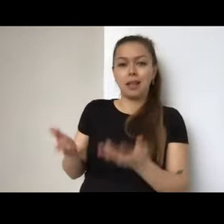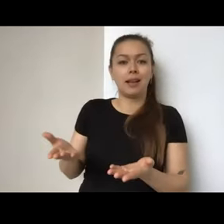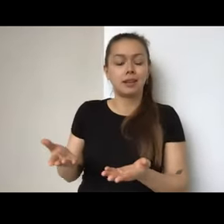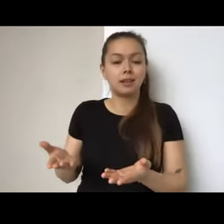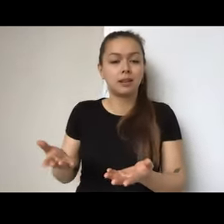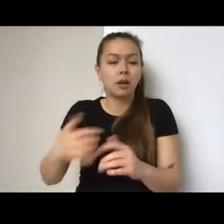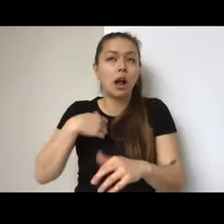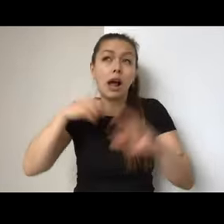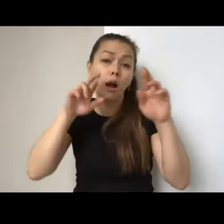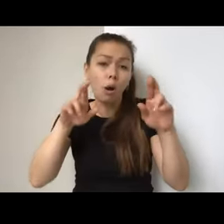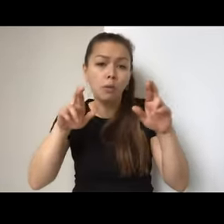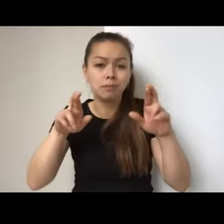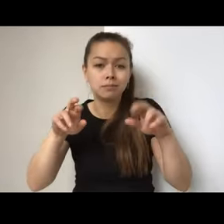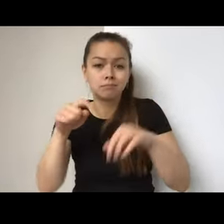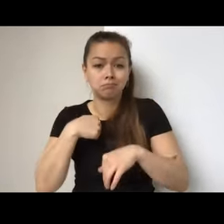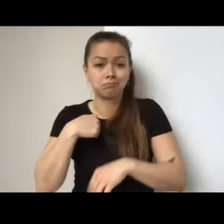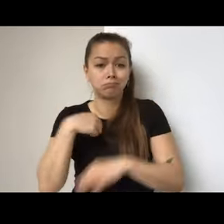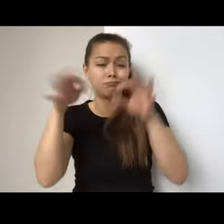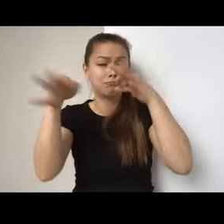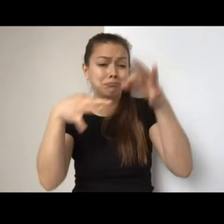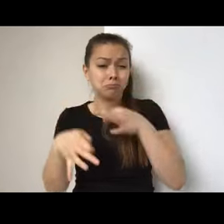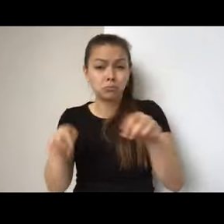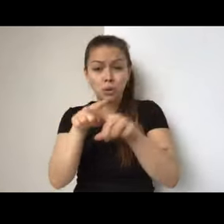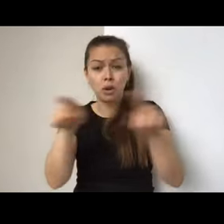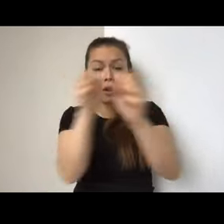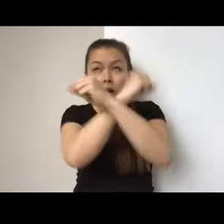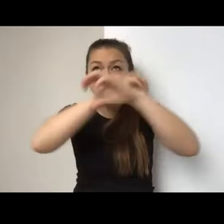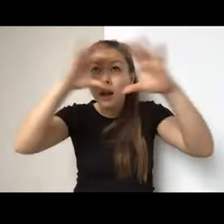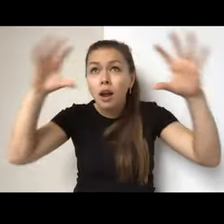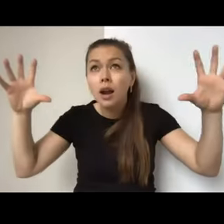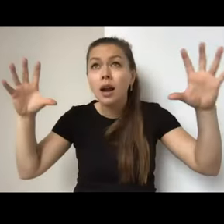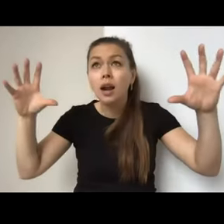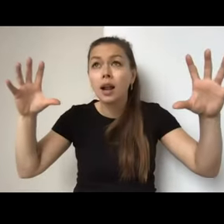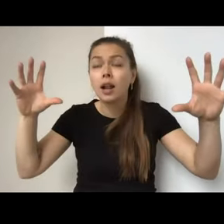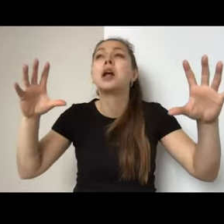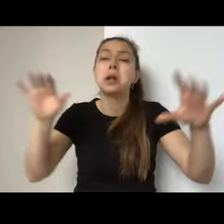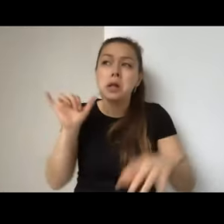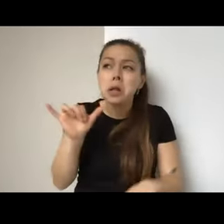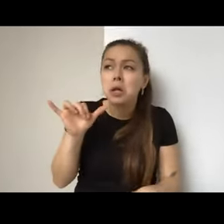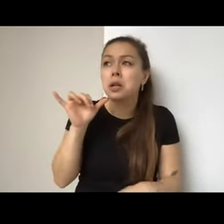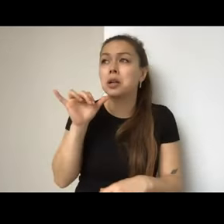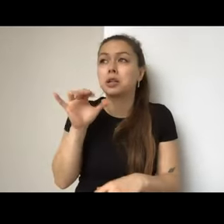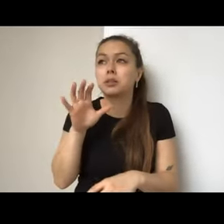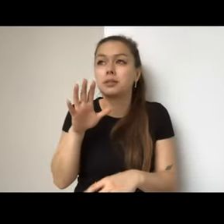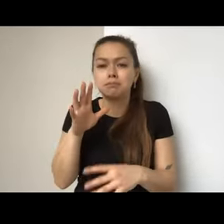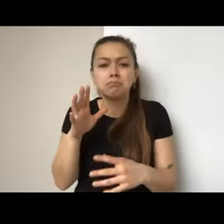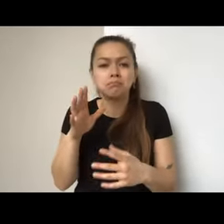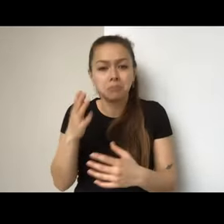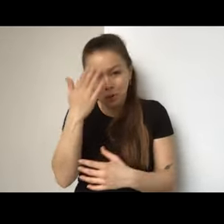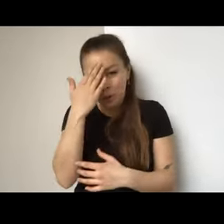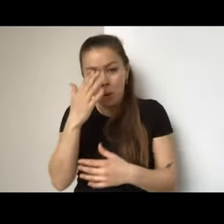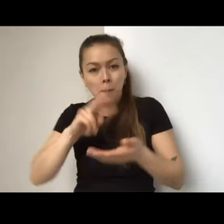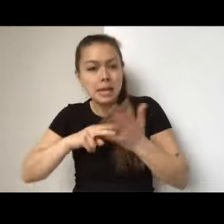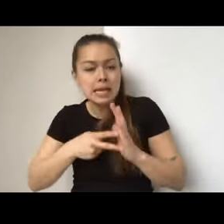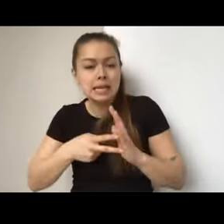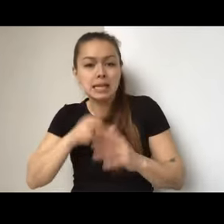know, what we did last year, uh, with Scarborough made, uh, through the digital solutions incubator. And I would a hundred percent say it's, it's one